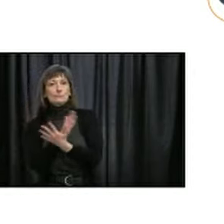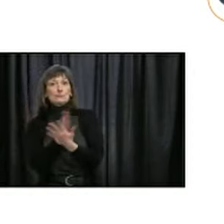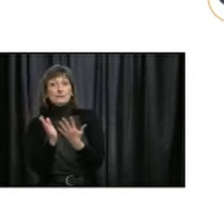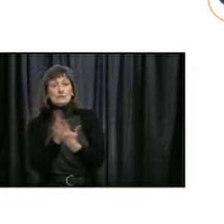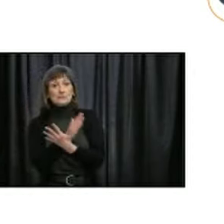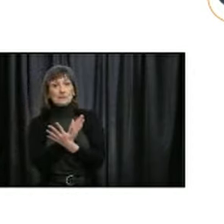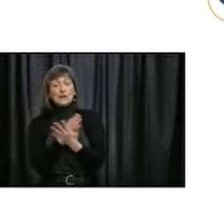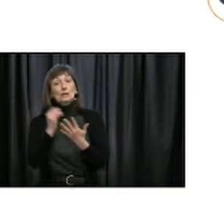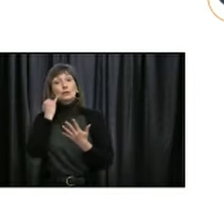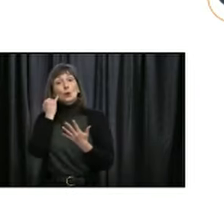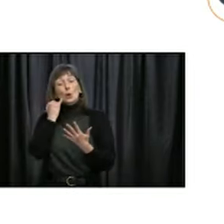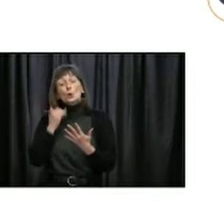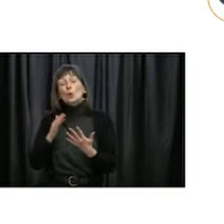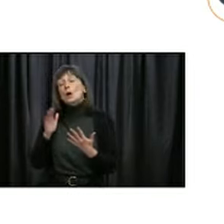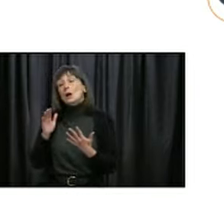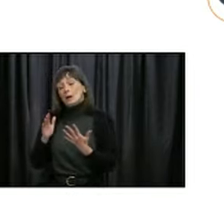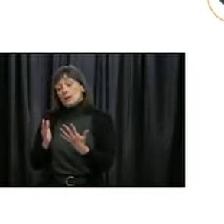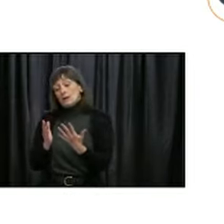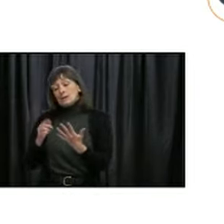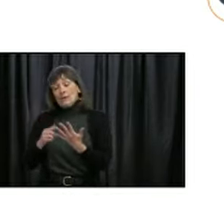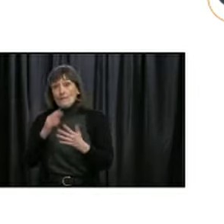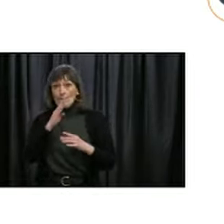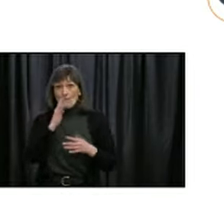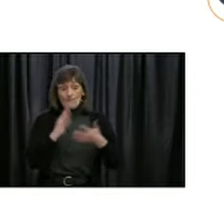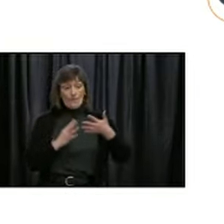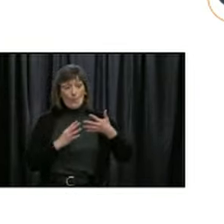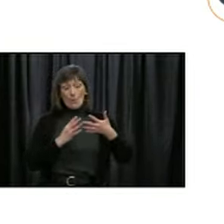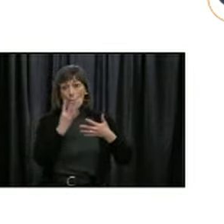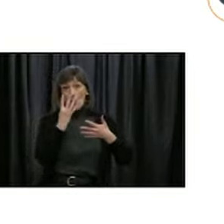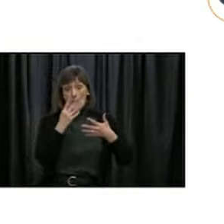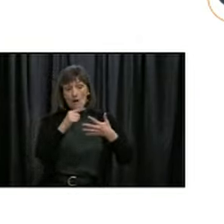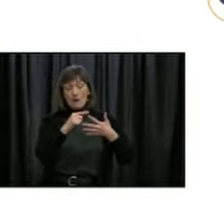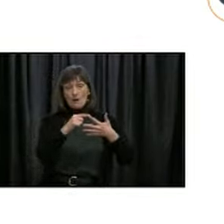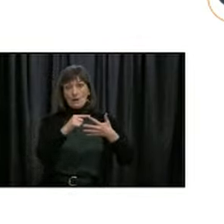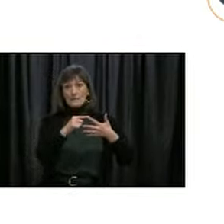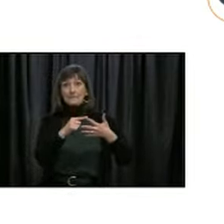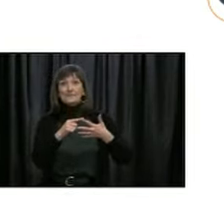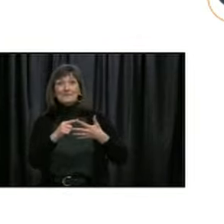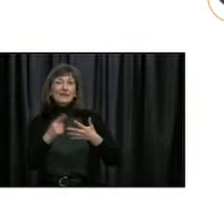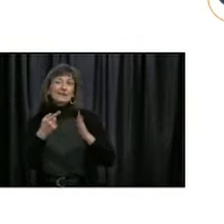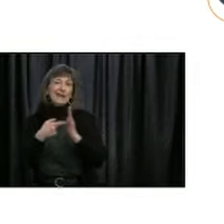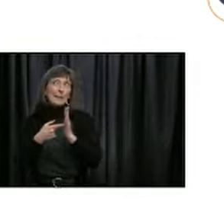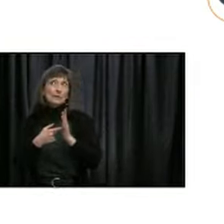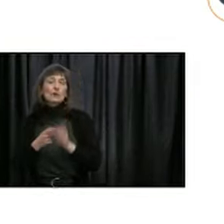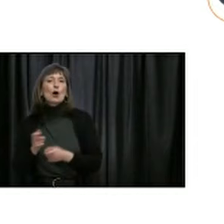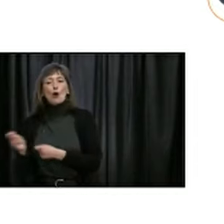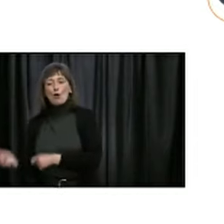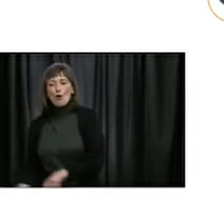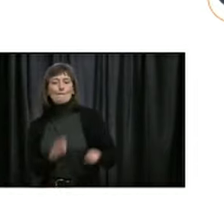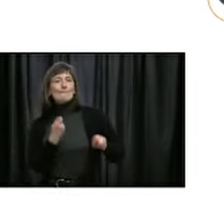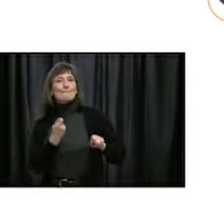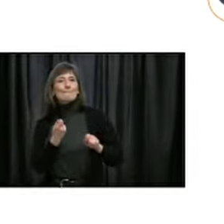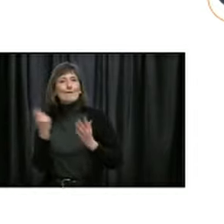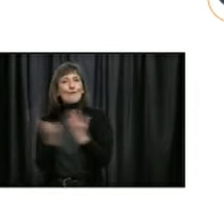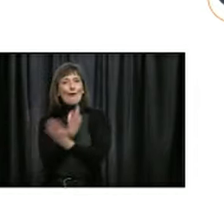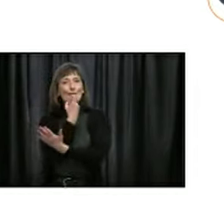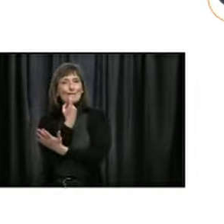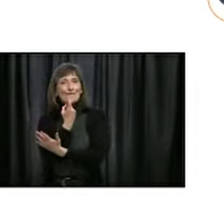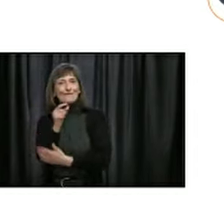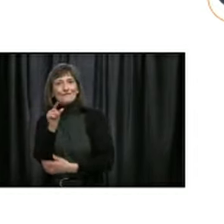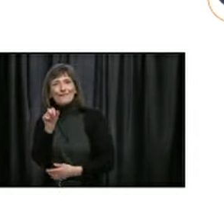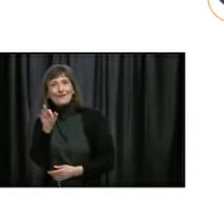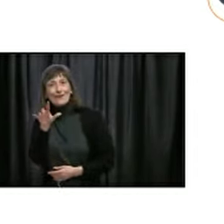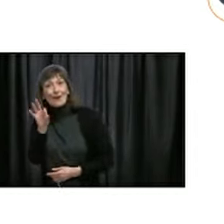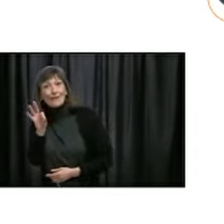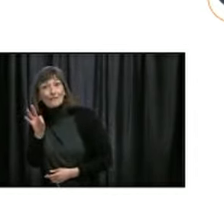activities resuming. So things like golfing, although it won't be golfing as we're used to seeing it, there will be restrictions. Clubhouses will